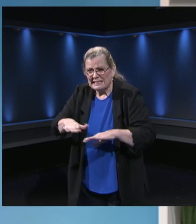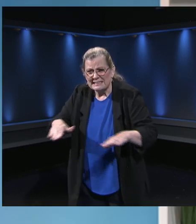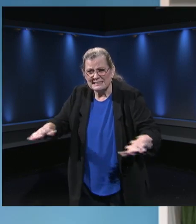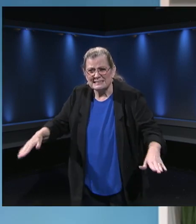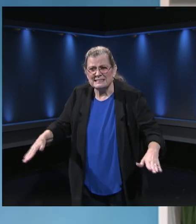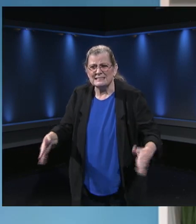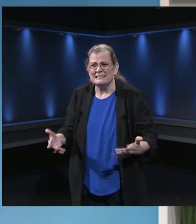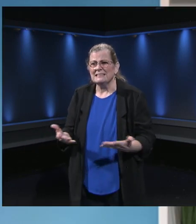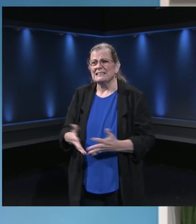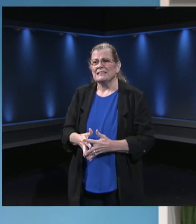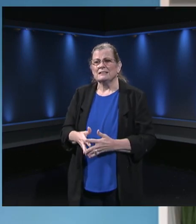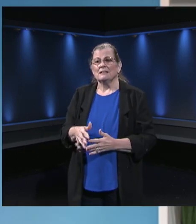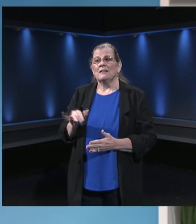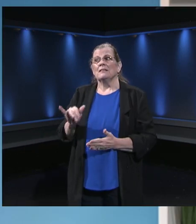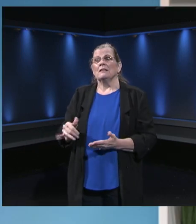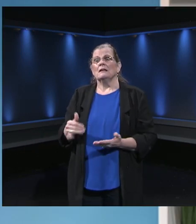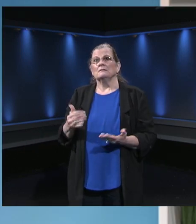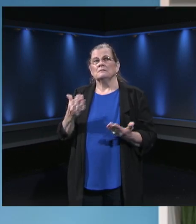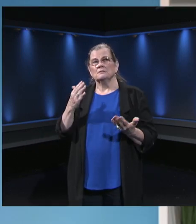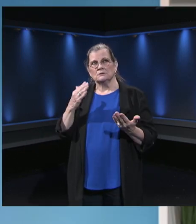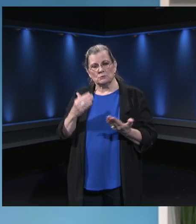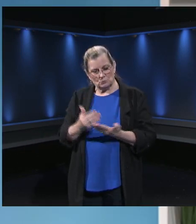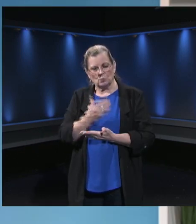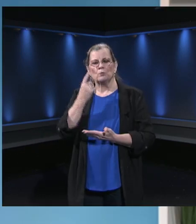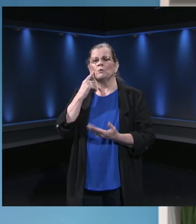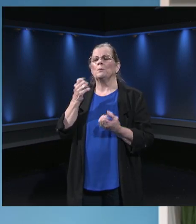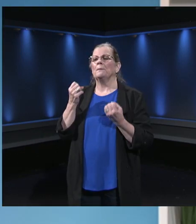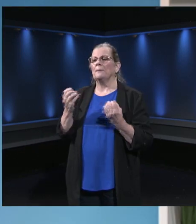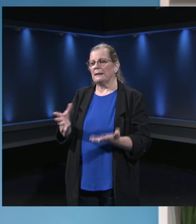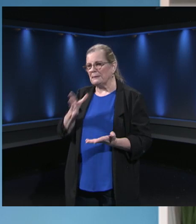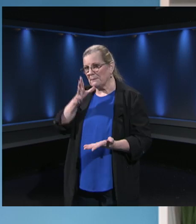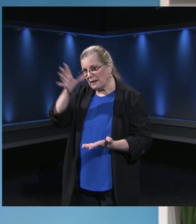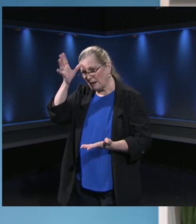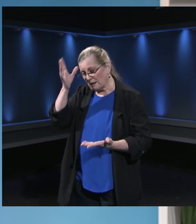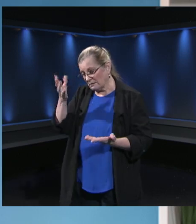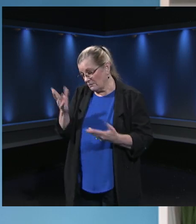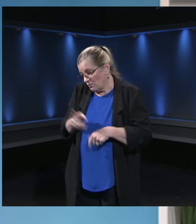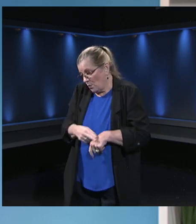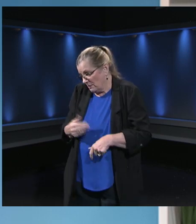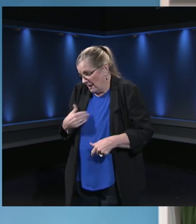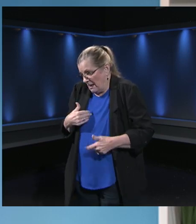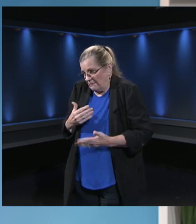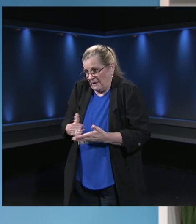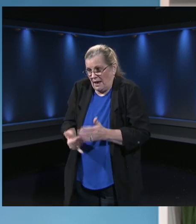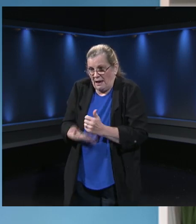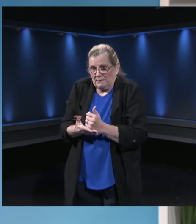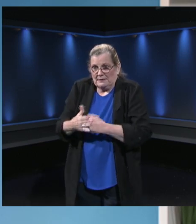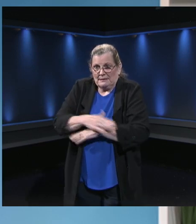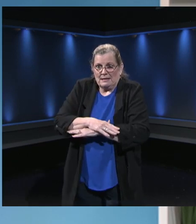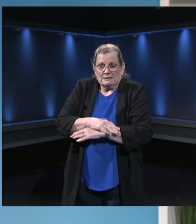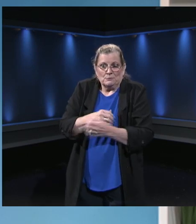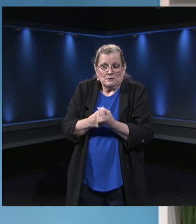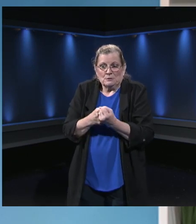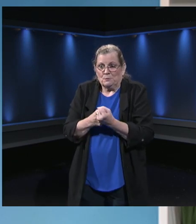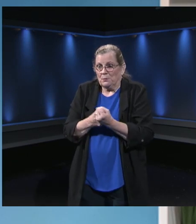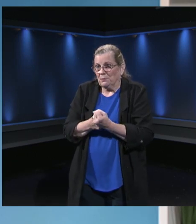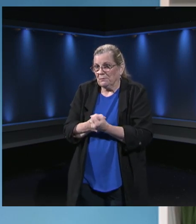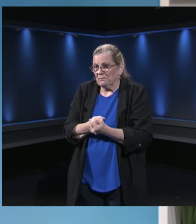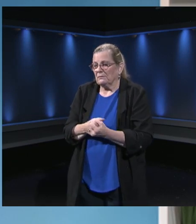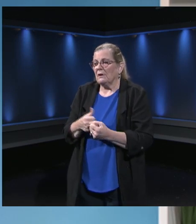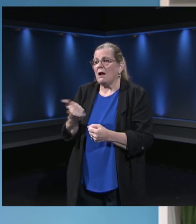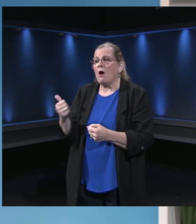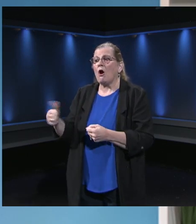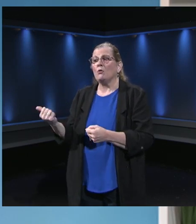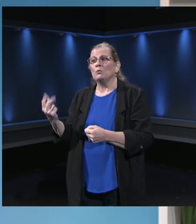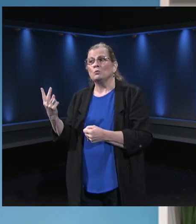new to a lot of parents, is having, new to all of us, right, having your children learning in this way. And so I think a couple of things to set yourselves